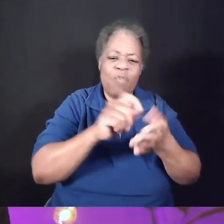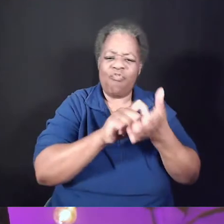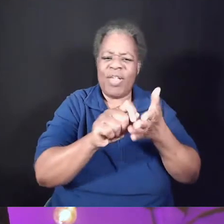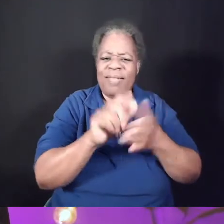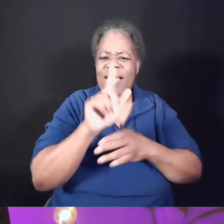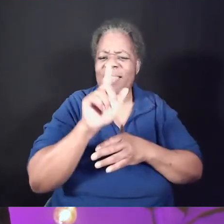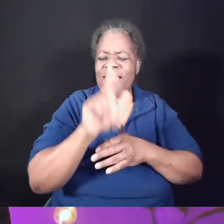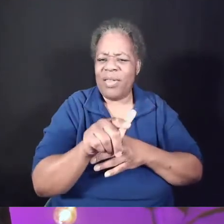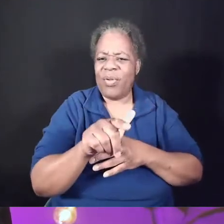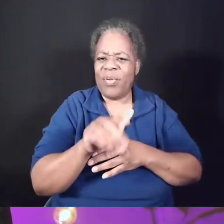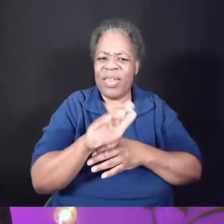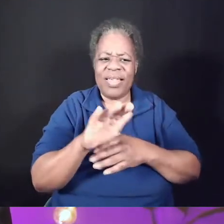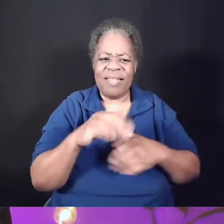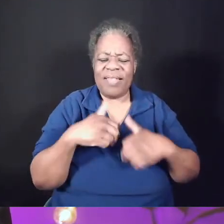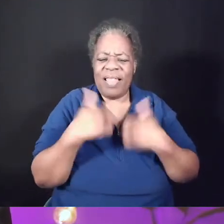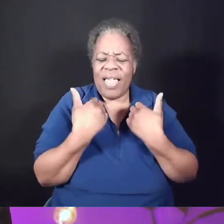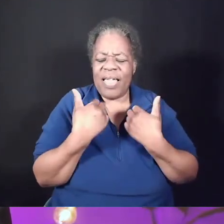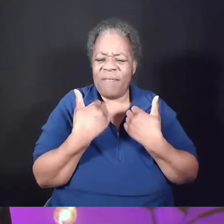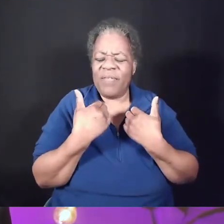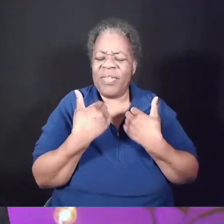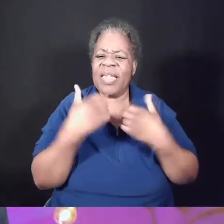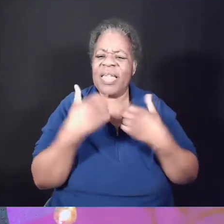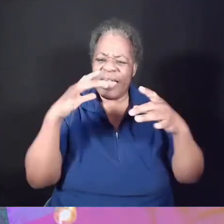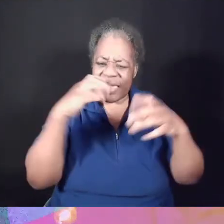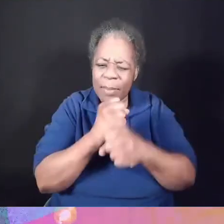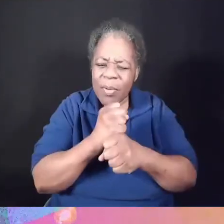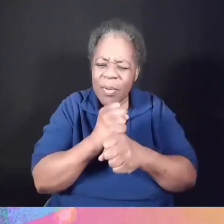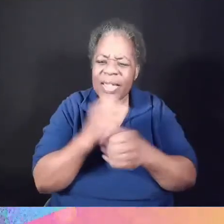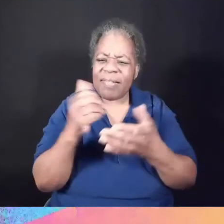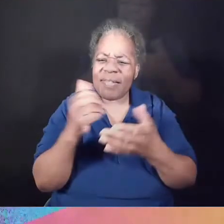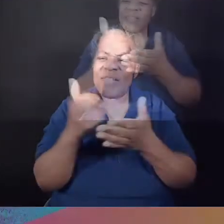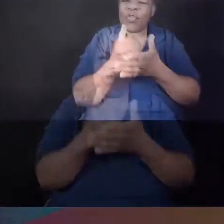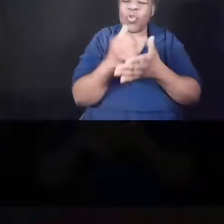would summarize this new way of thinking this way. He said,